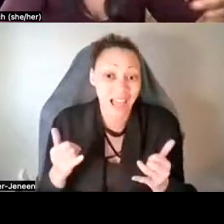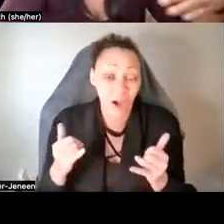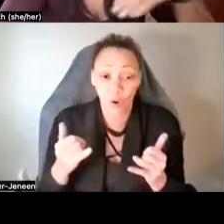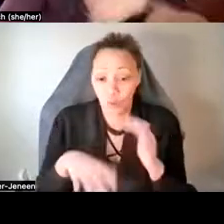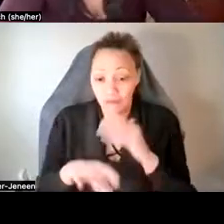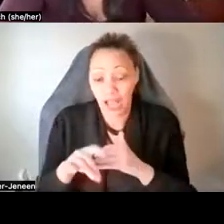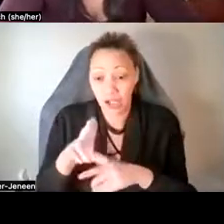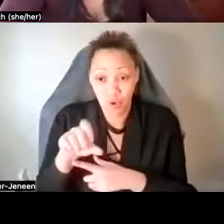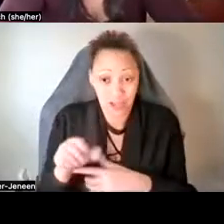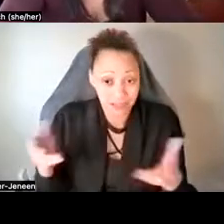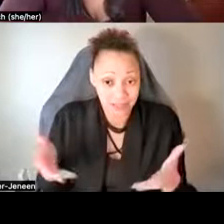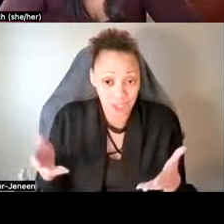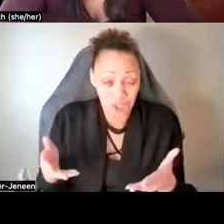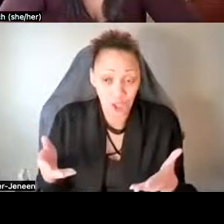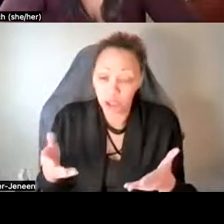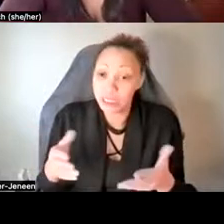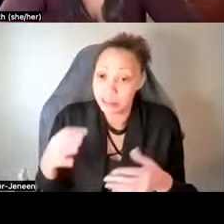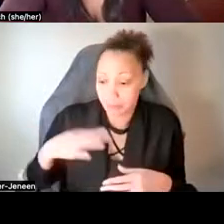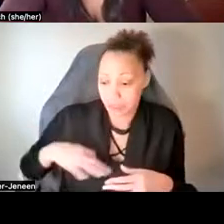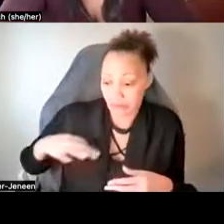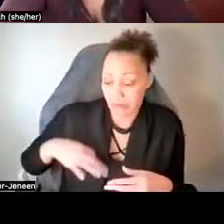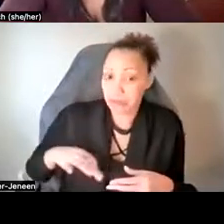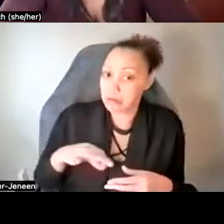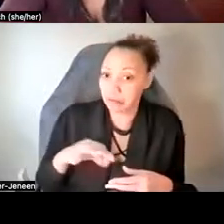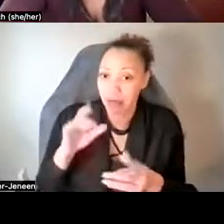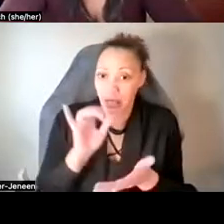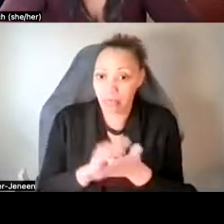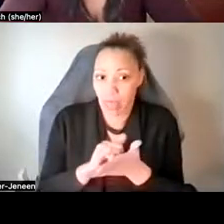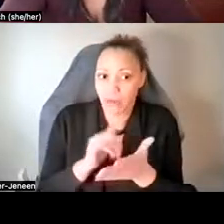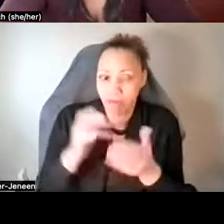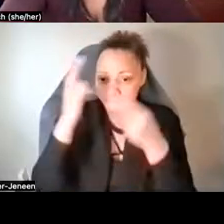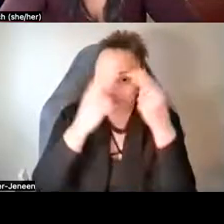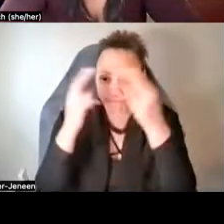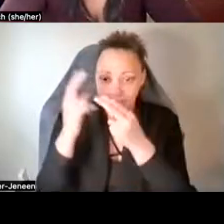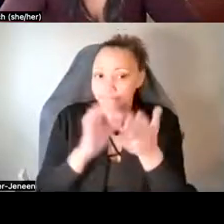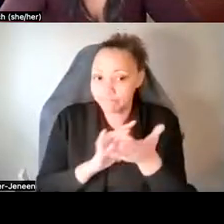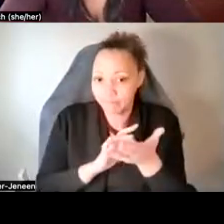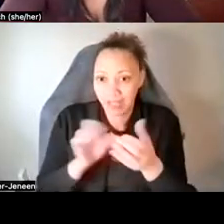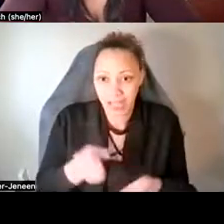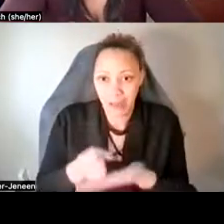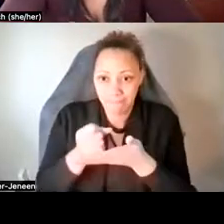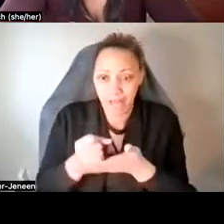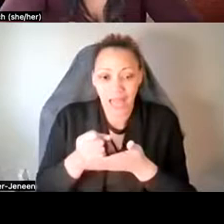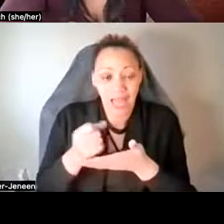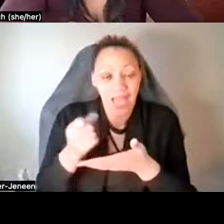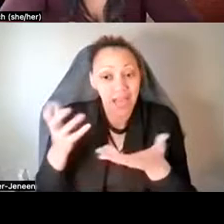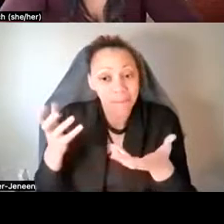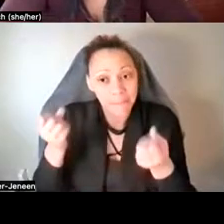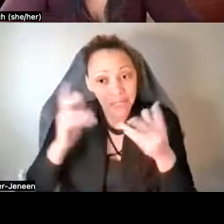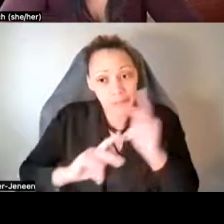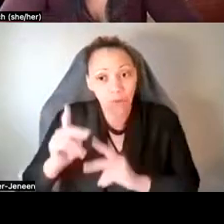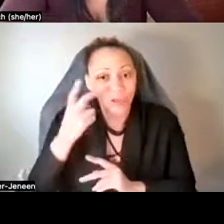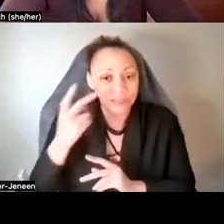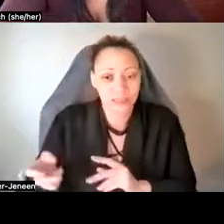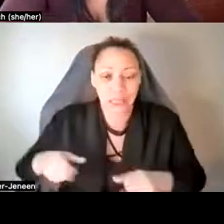the U.S., um, there's a lot of people who want to, to see an opportunity for people to heal with psychedelics again.